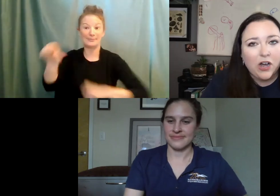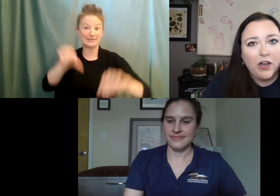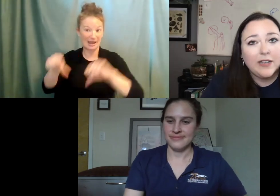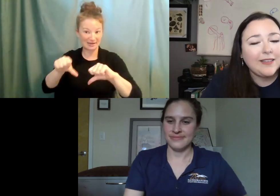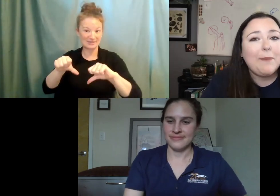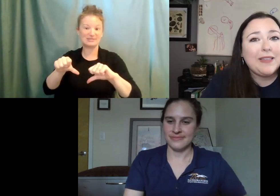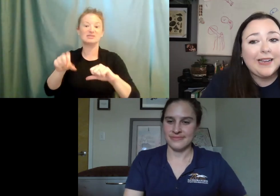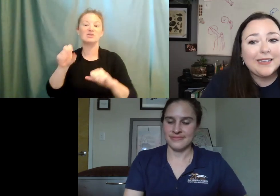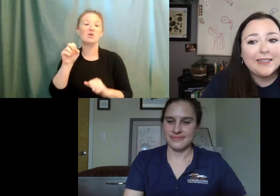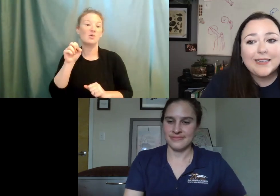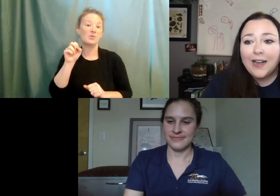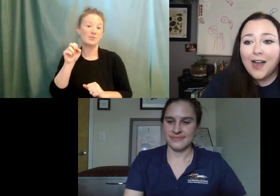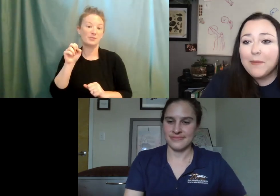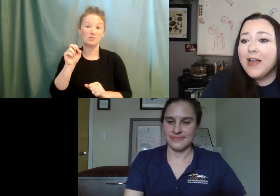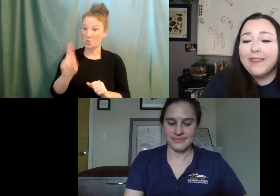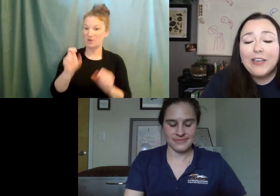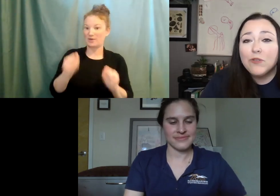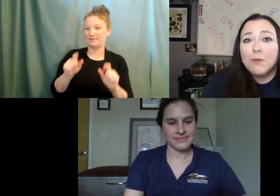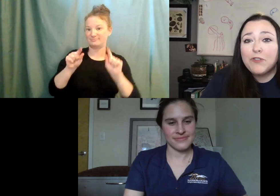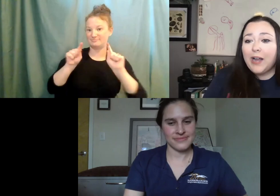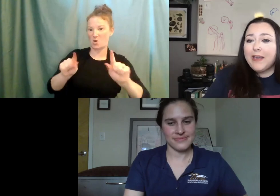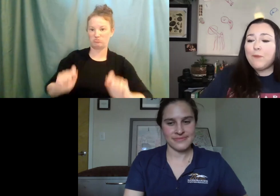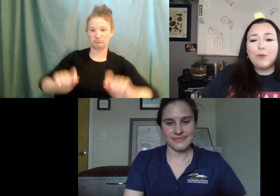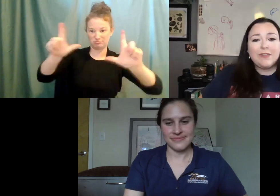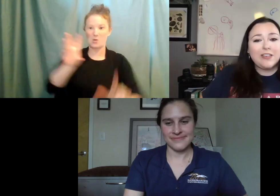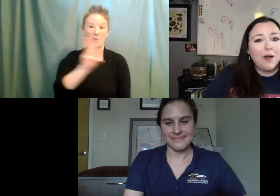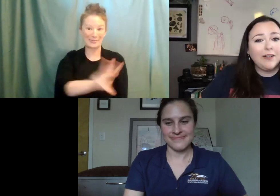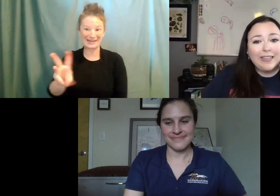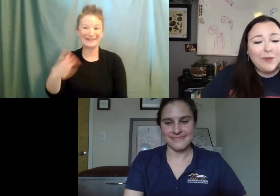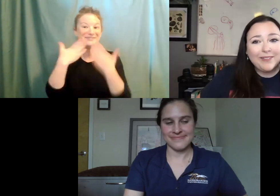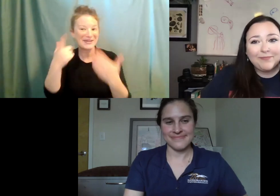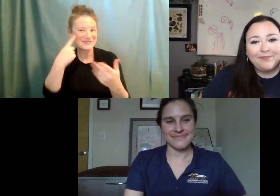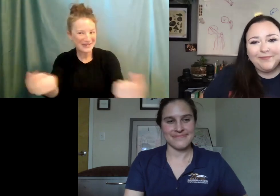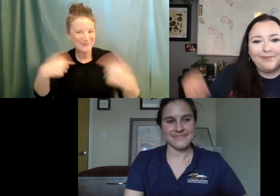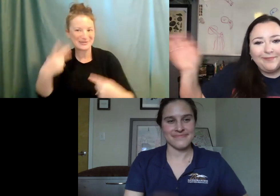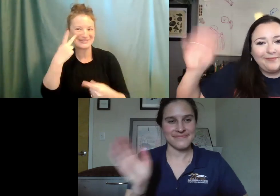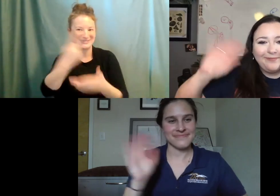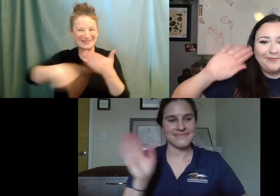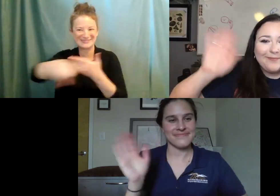linked on Skype a scientist.com. Thank you so much for coming and we will see you all next week.